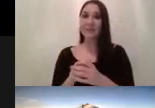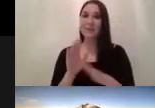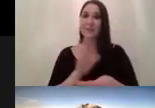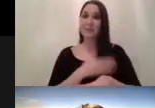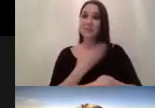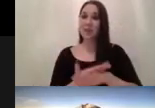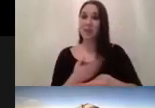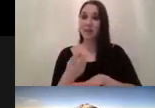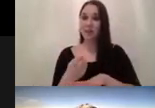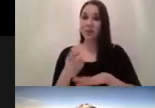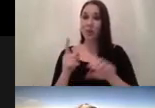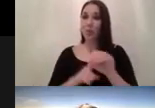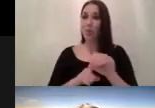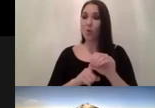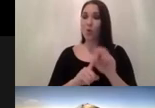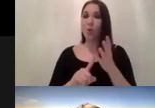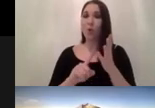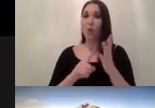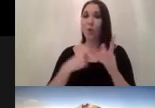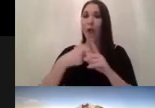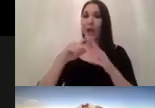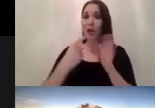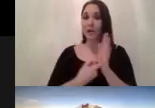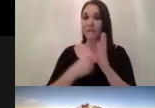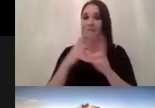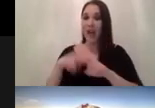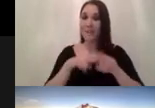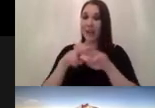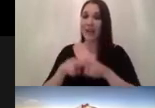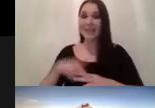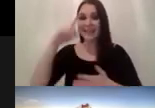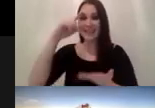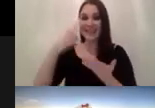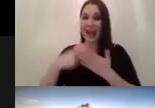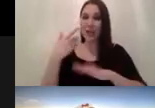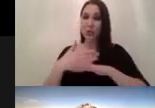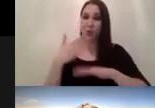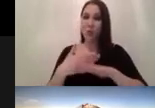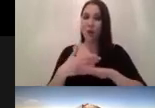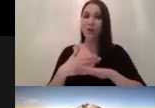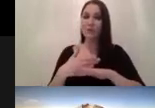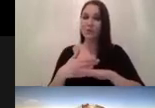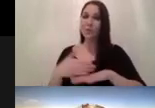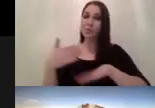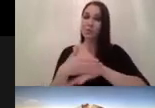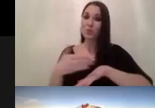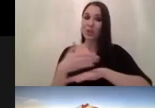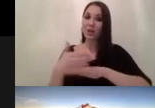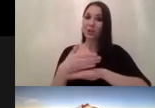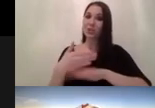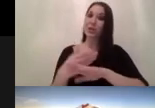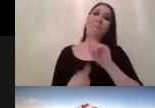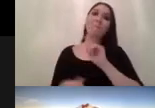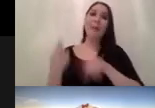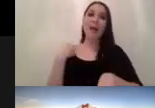family a very very gifted son and he started to work in a steel production factory and back then like